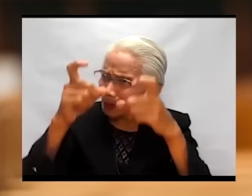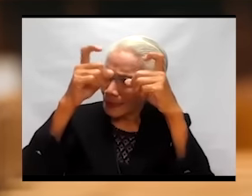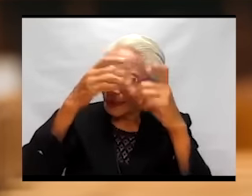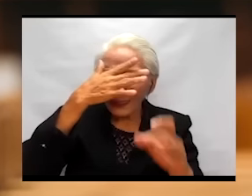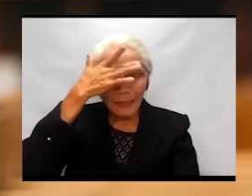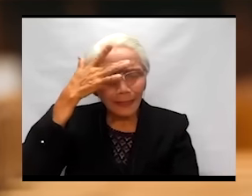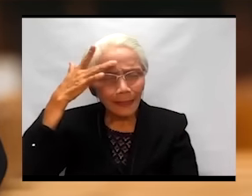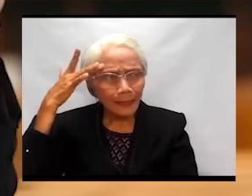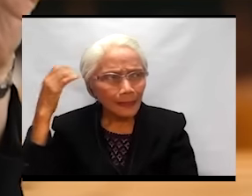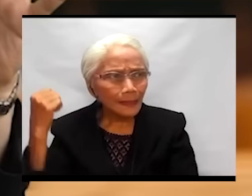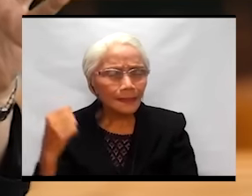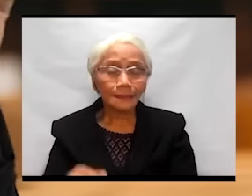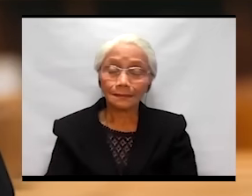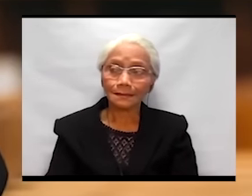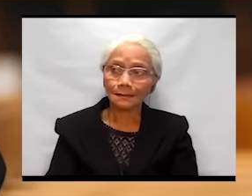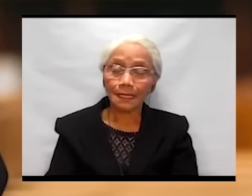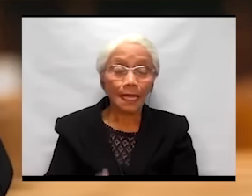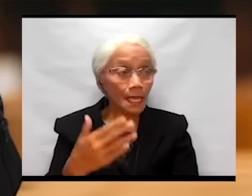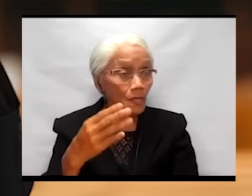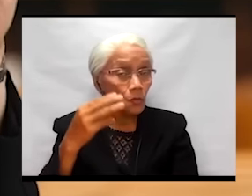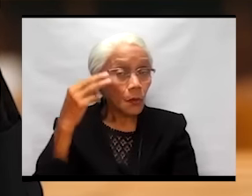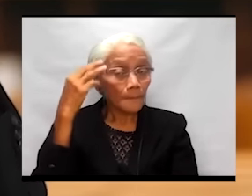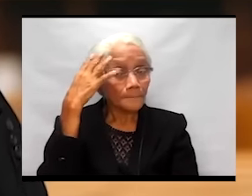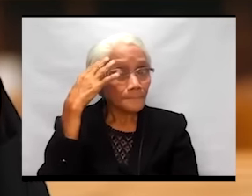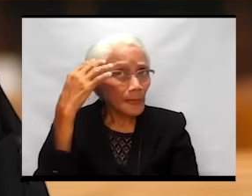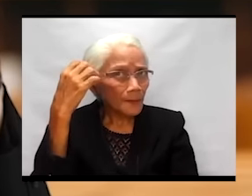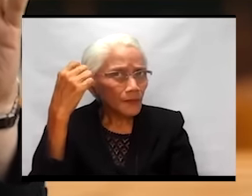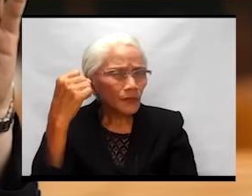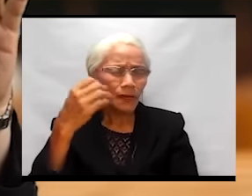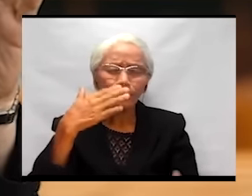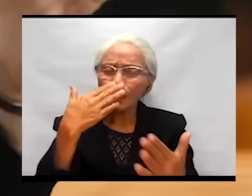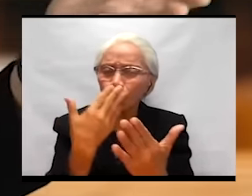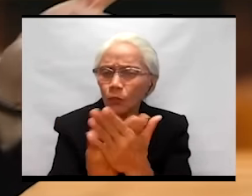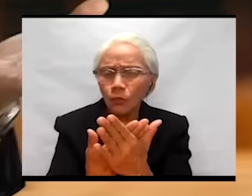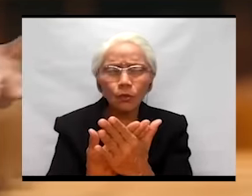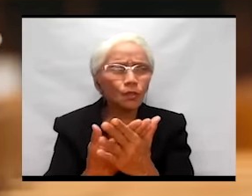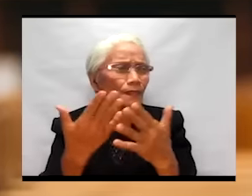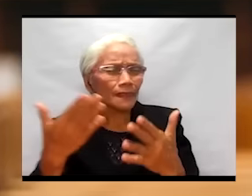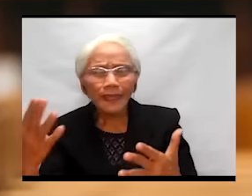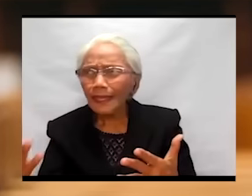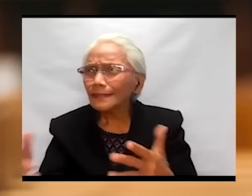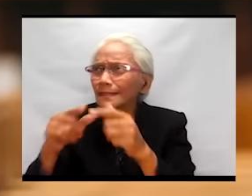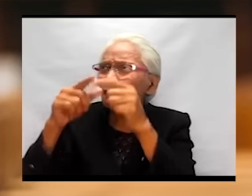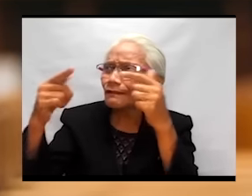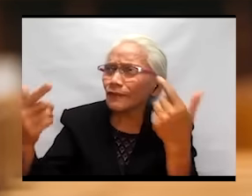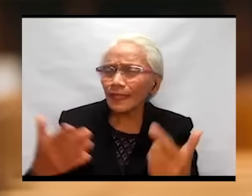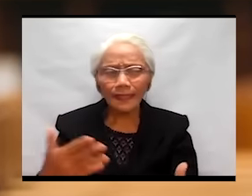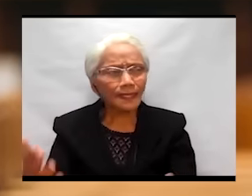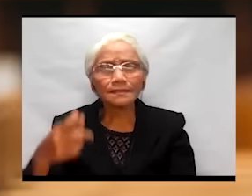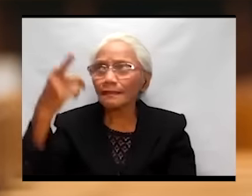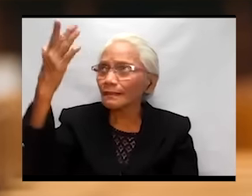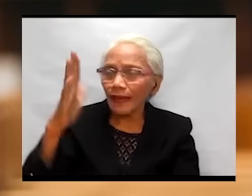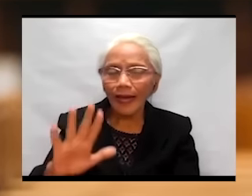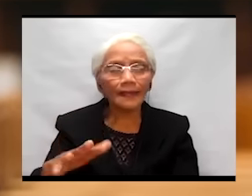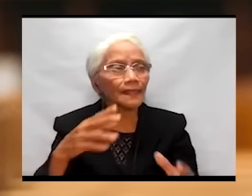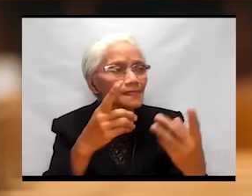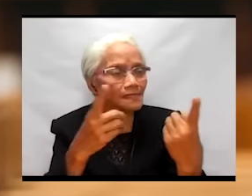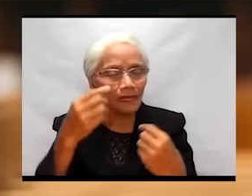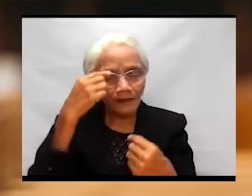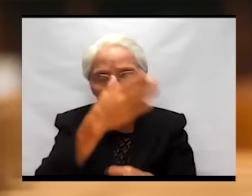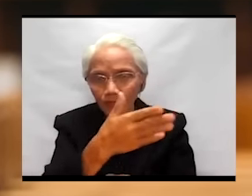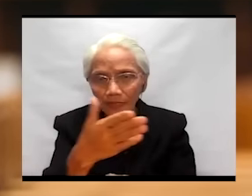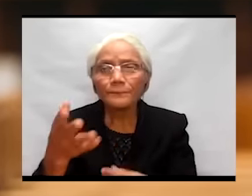the people, of the good things, the great things that God has done for them to free them out of from